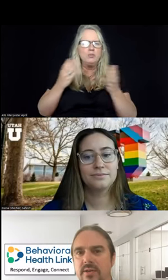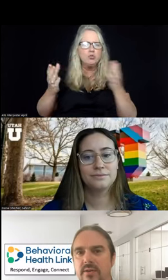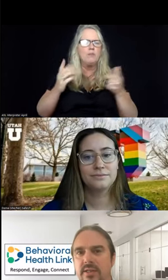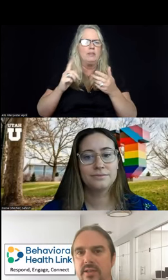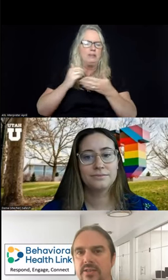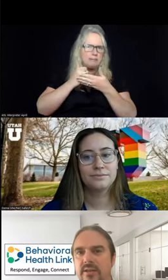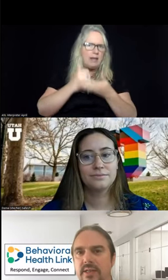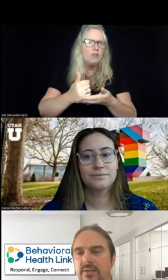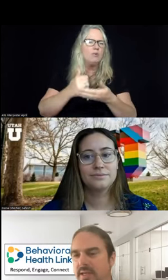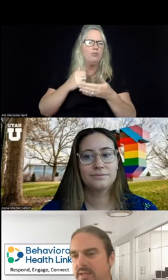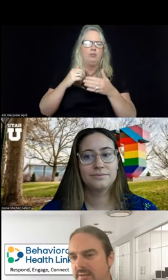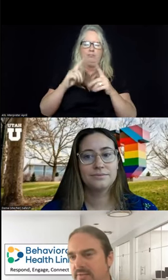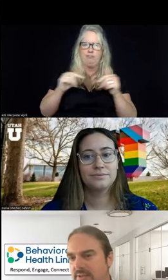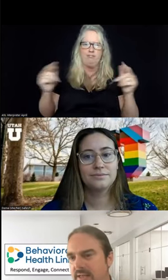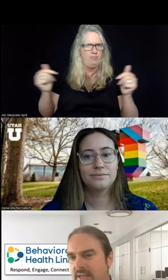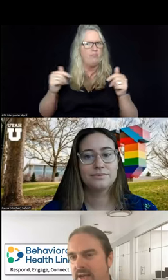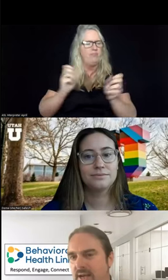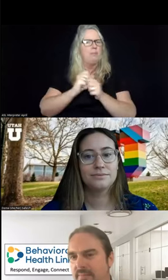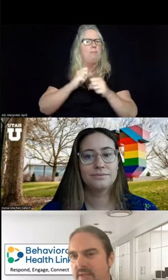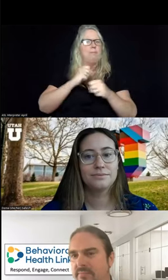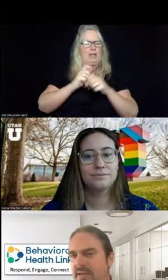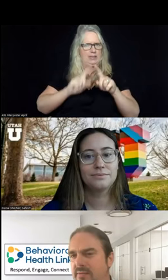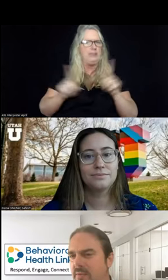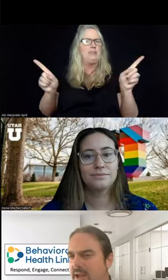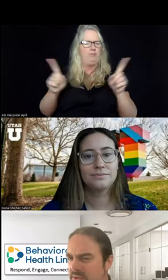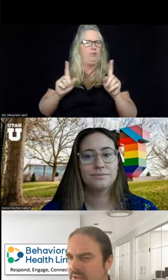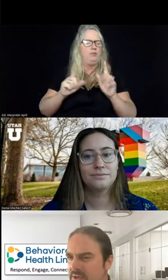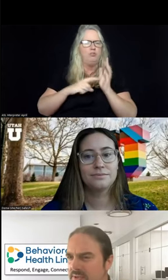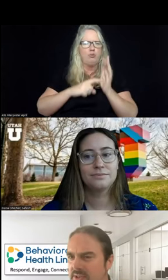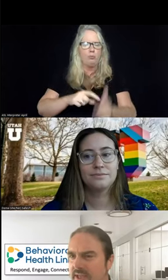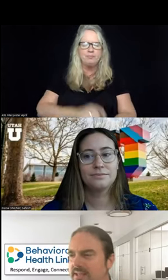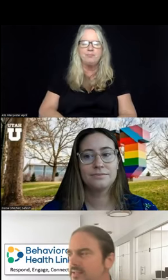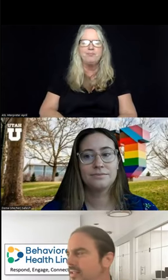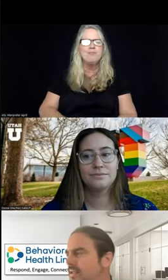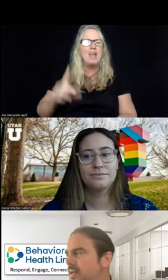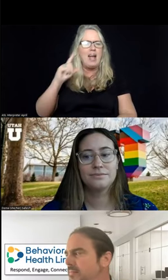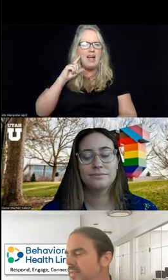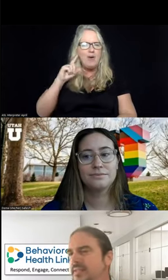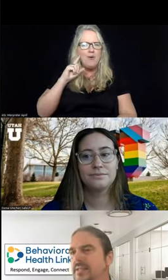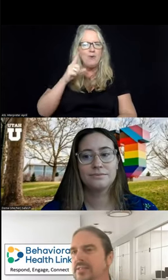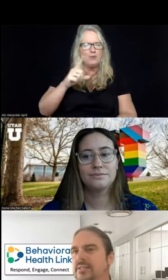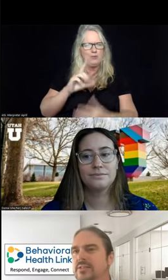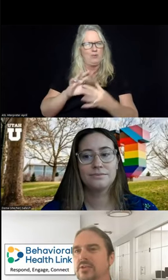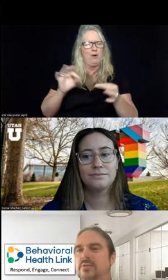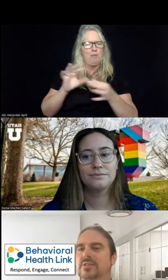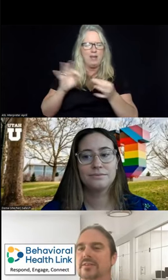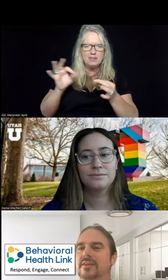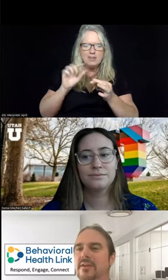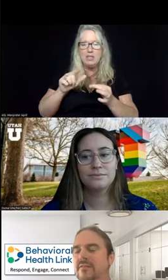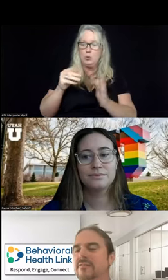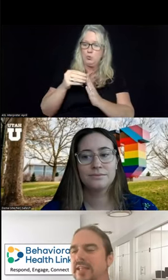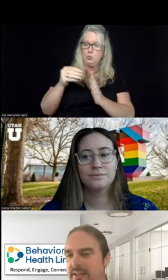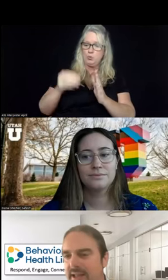that have been occurring. It does sound like it's making a difference. But what I also heard you say is that students